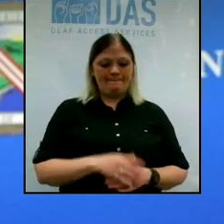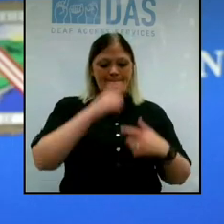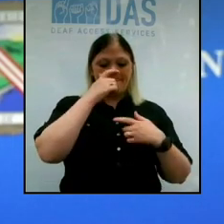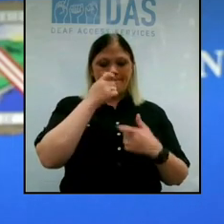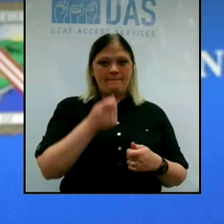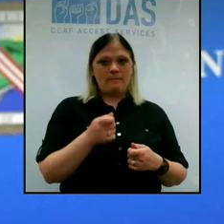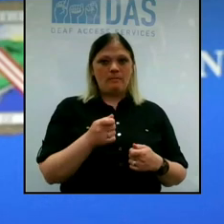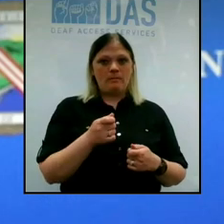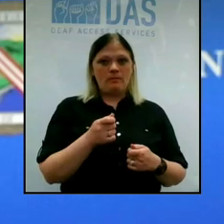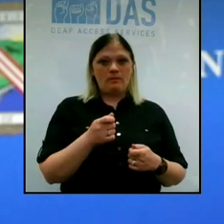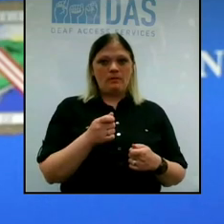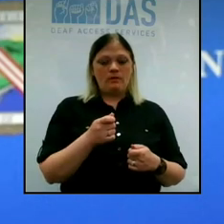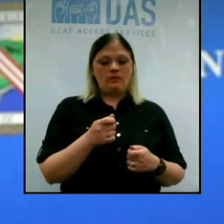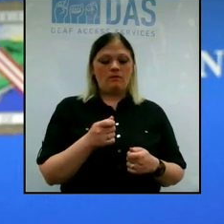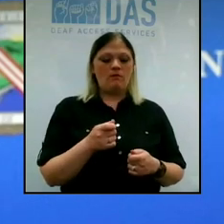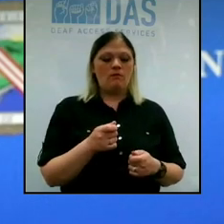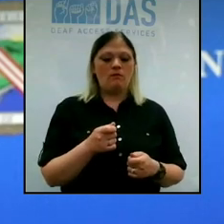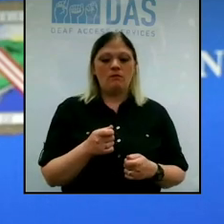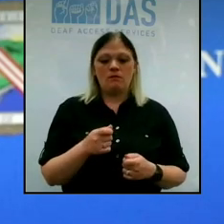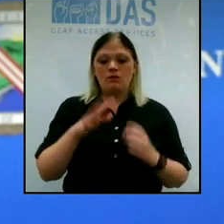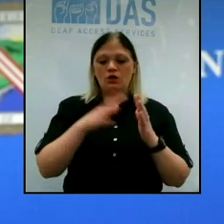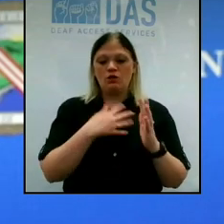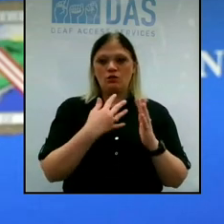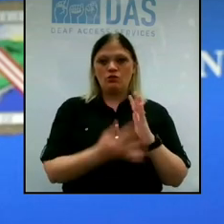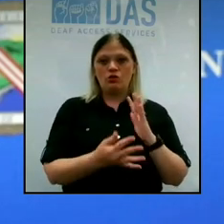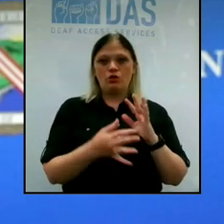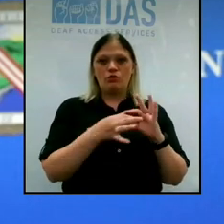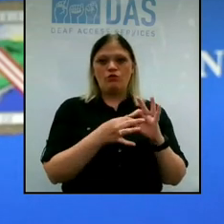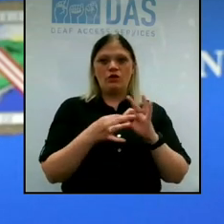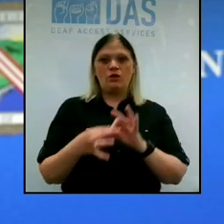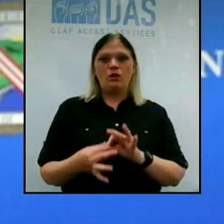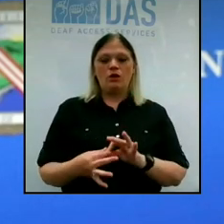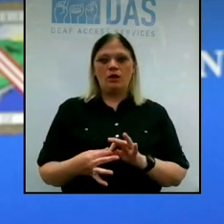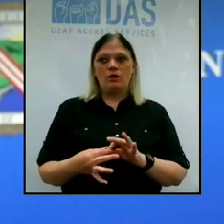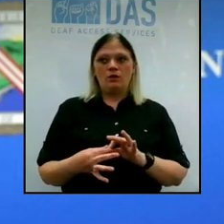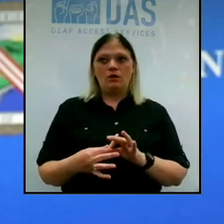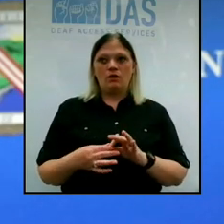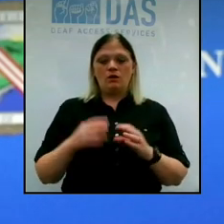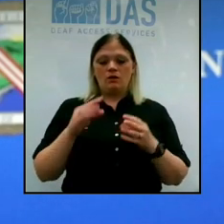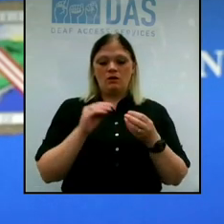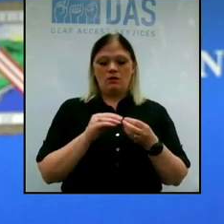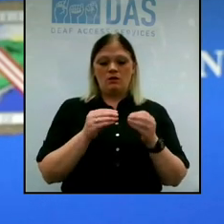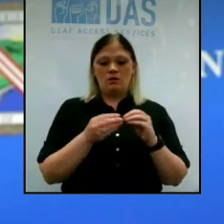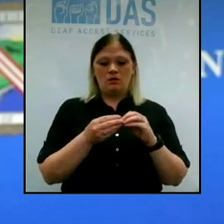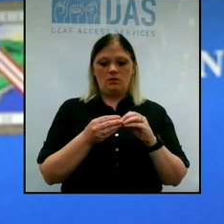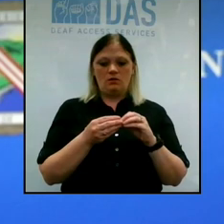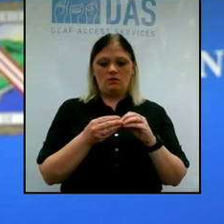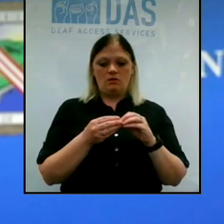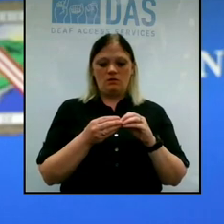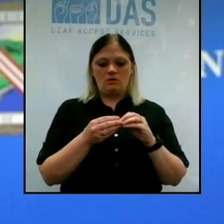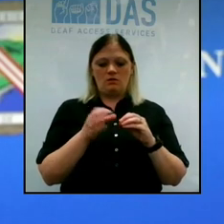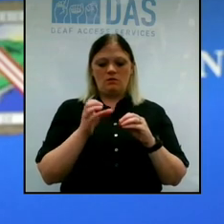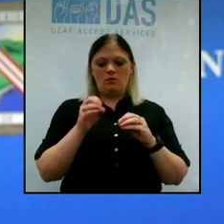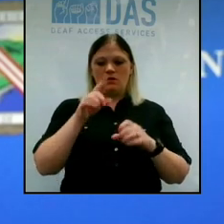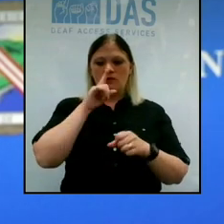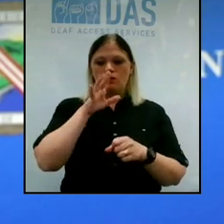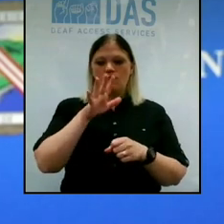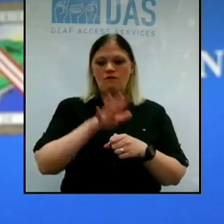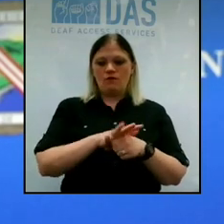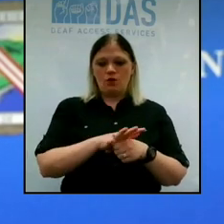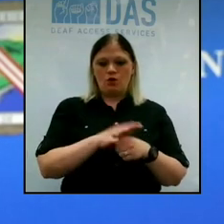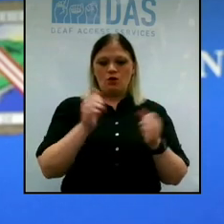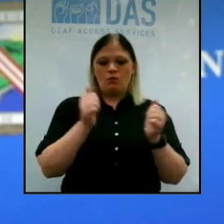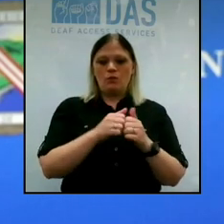in the chart that you had up regarding the number of confirmed cases broken down by